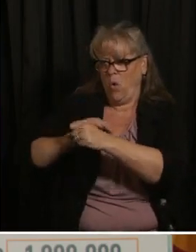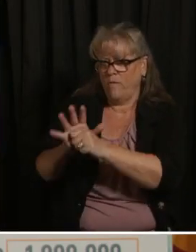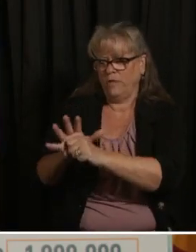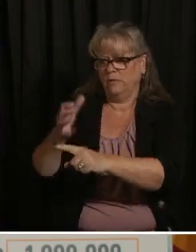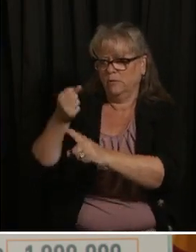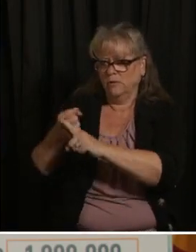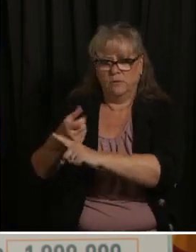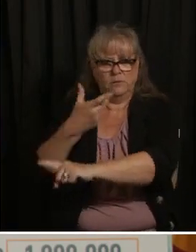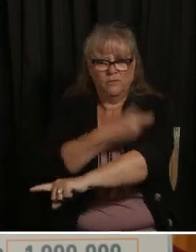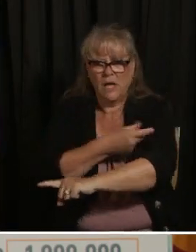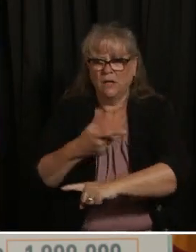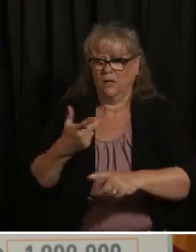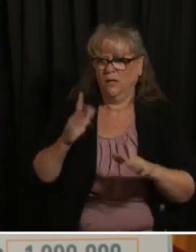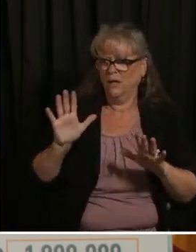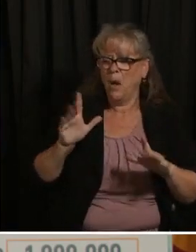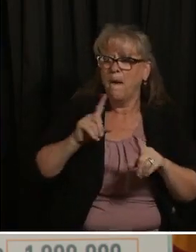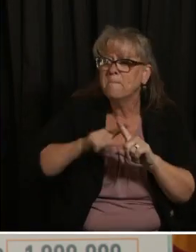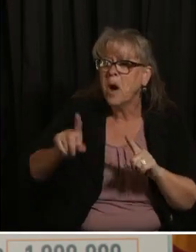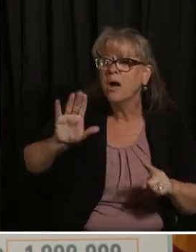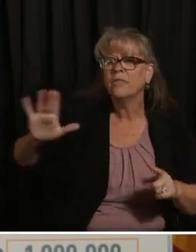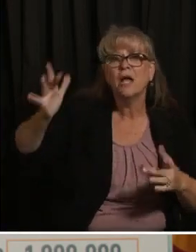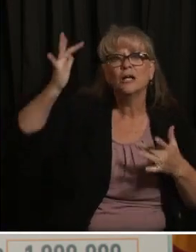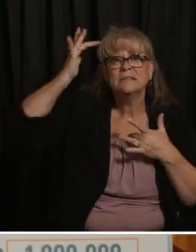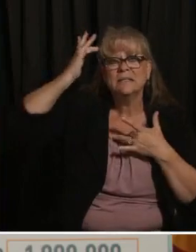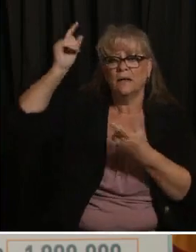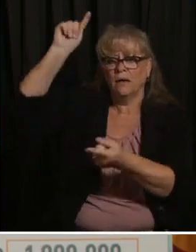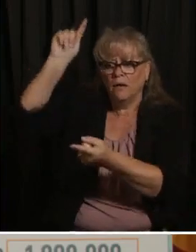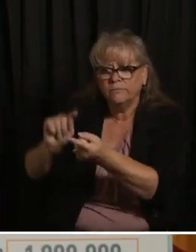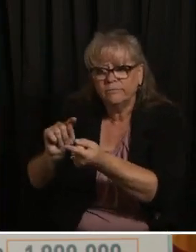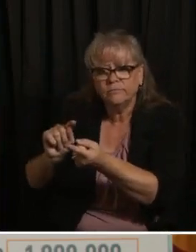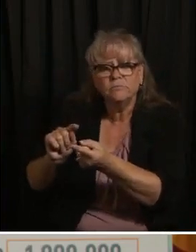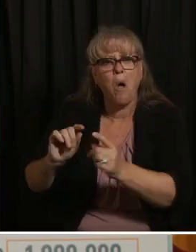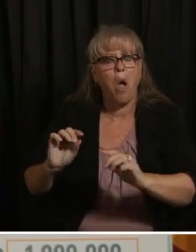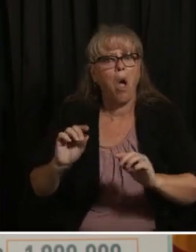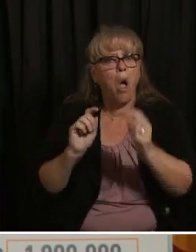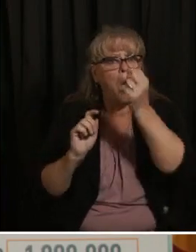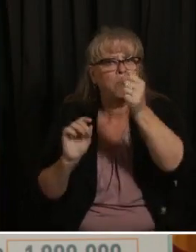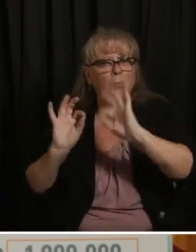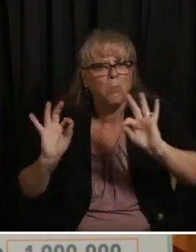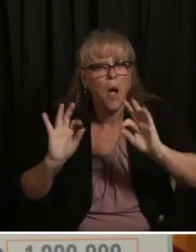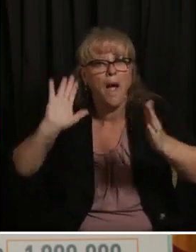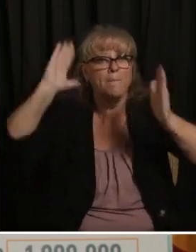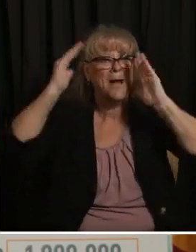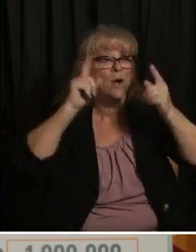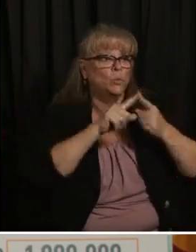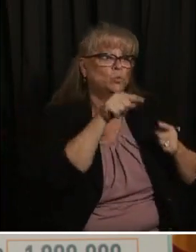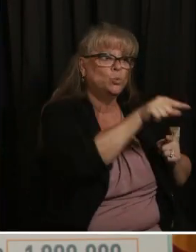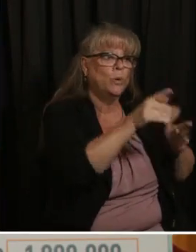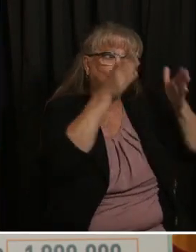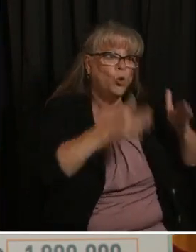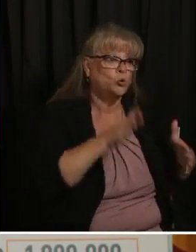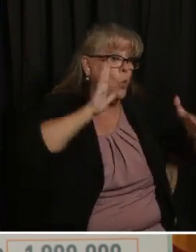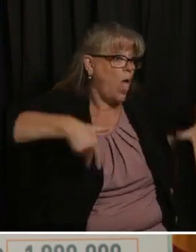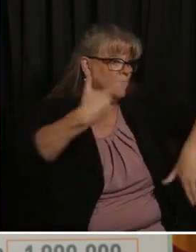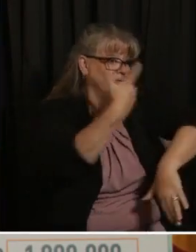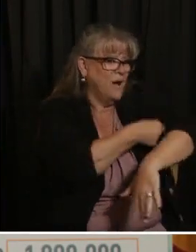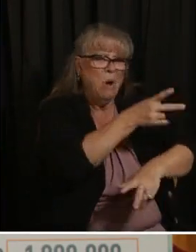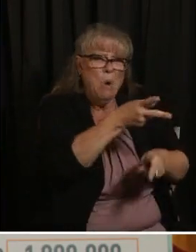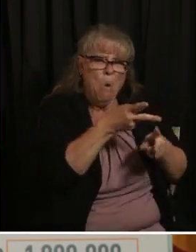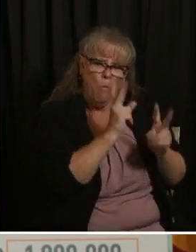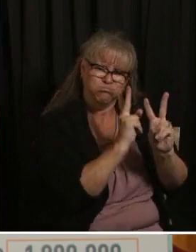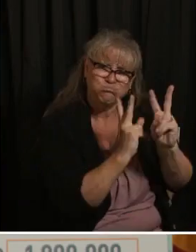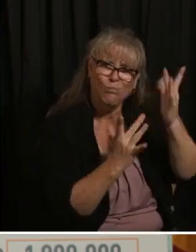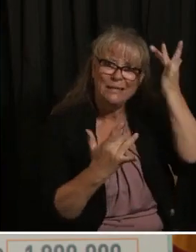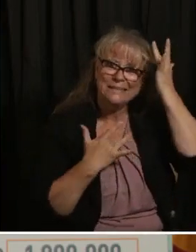in people that have not been vaccinated with lower hospitalization rates and negligible death rates the data also shows that the